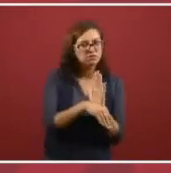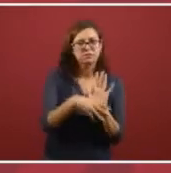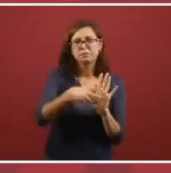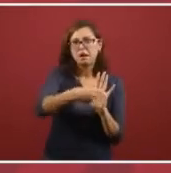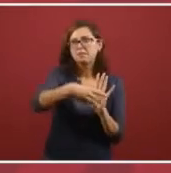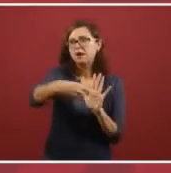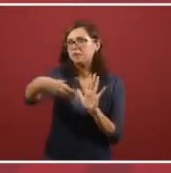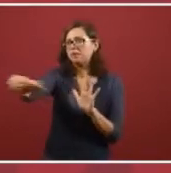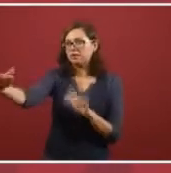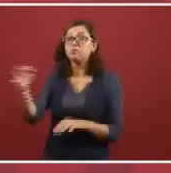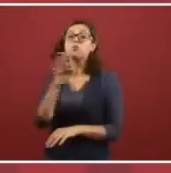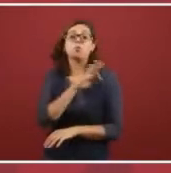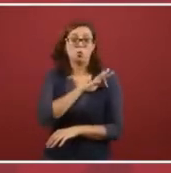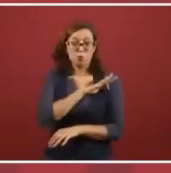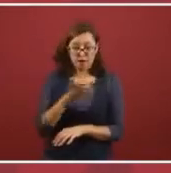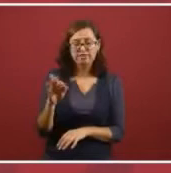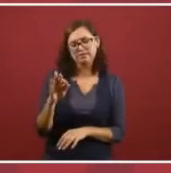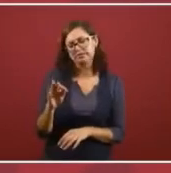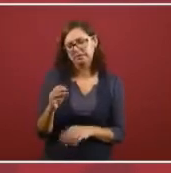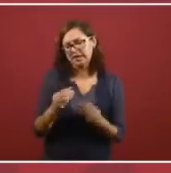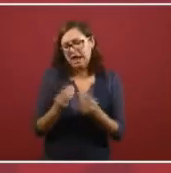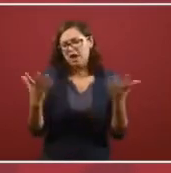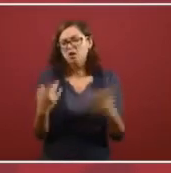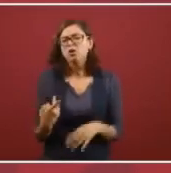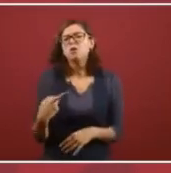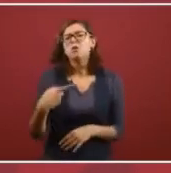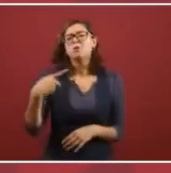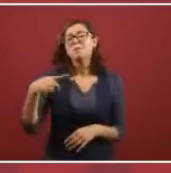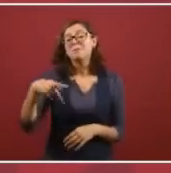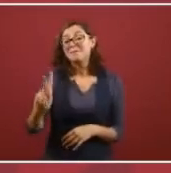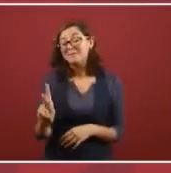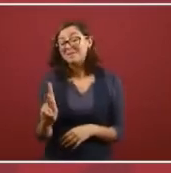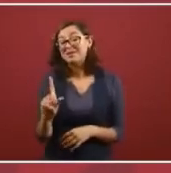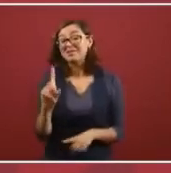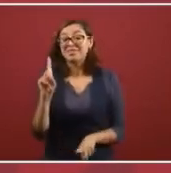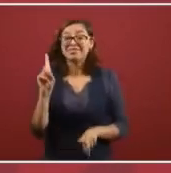Why? It depends a lot.